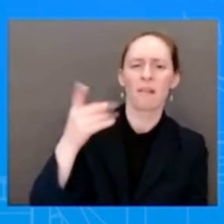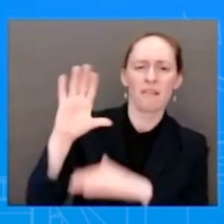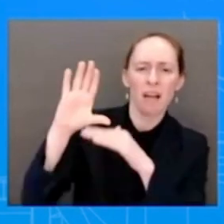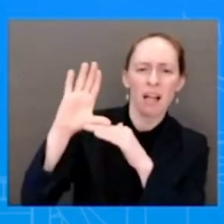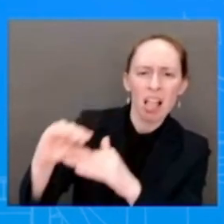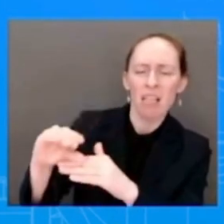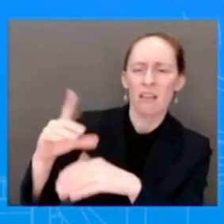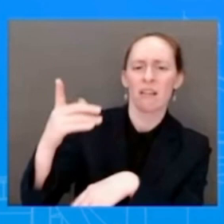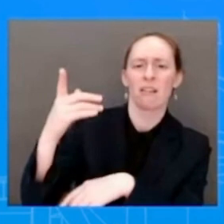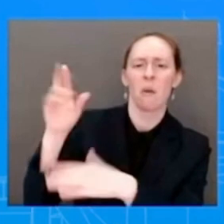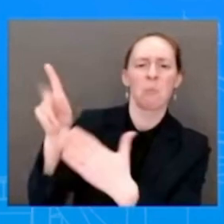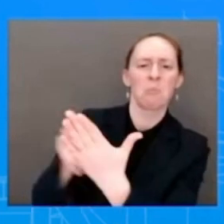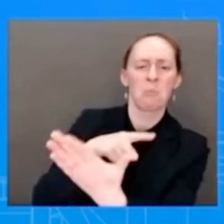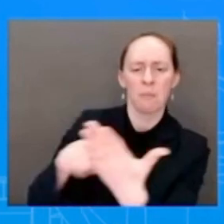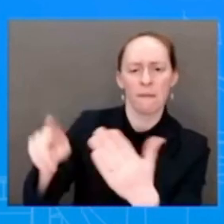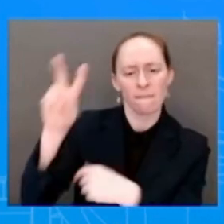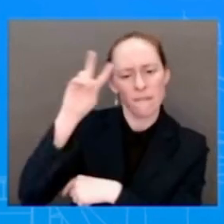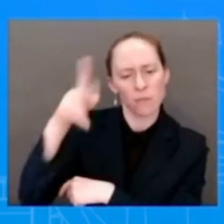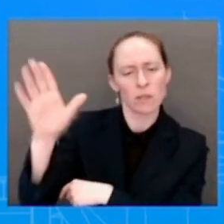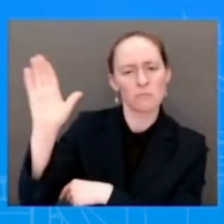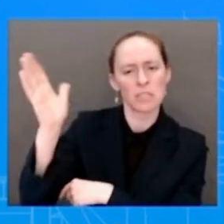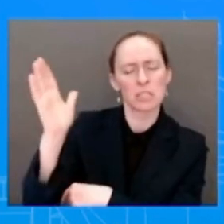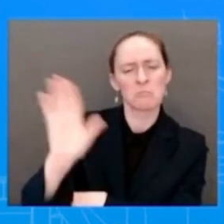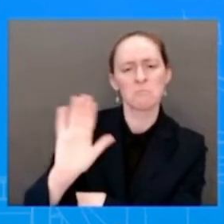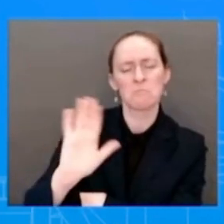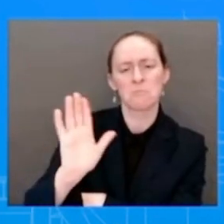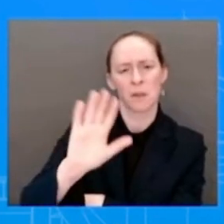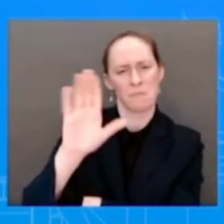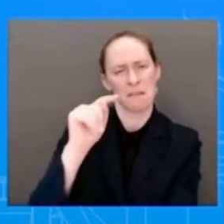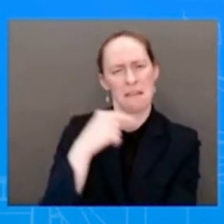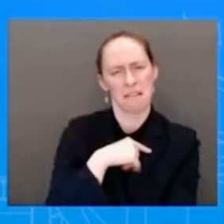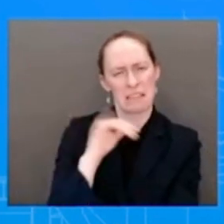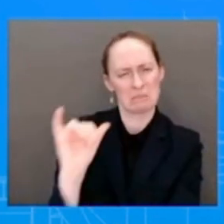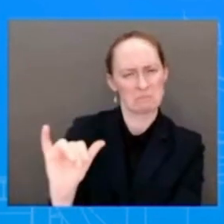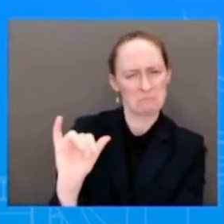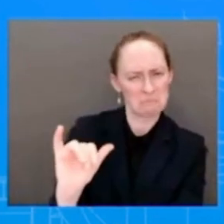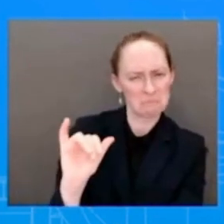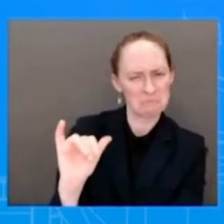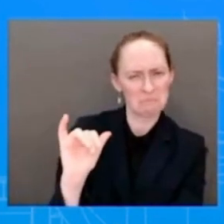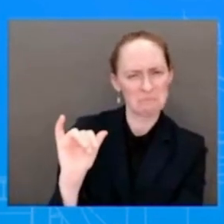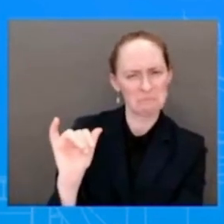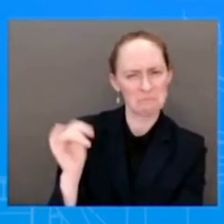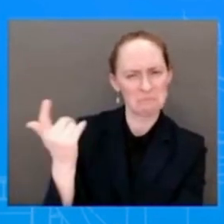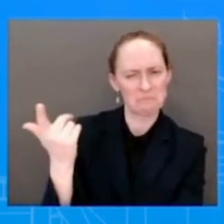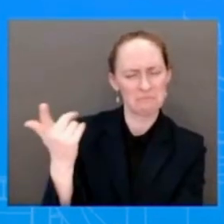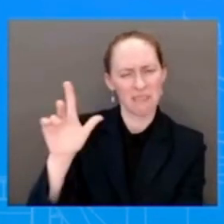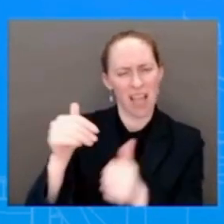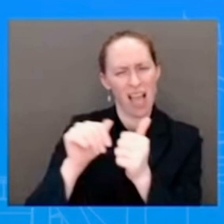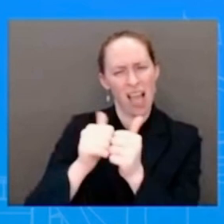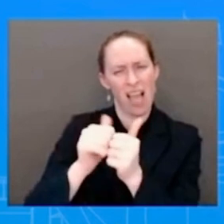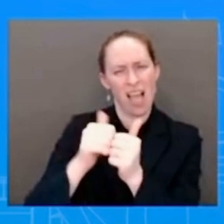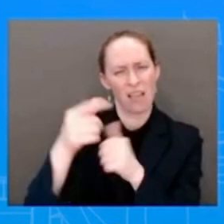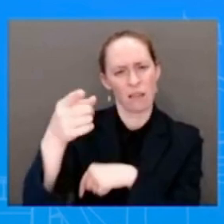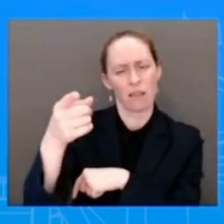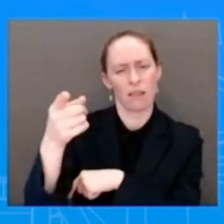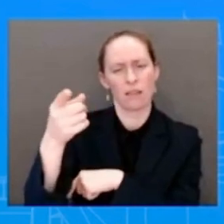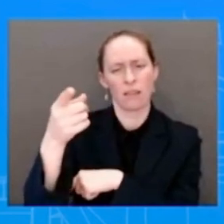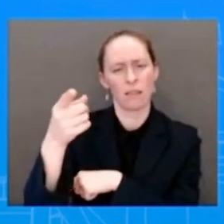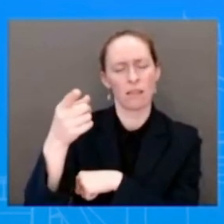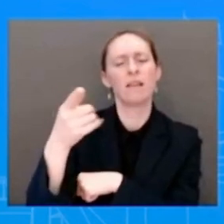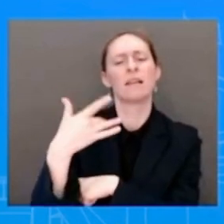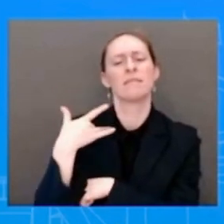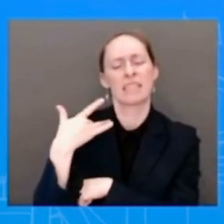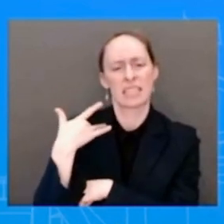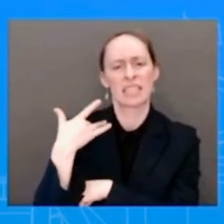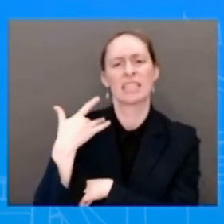how the Biden White House goes about deciding which atrocities, which tragedies merit high-level attention from the